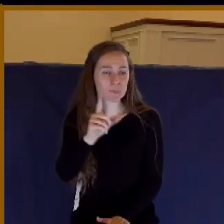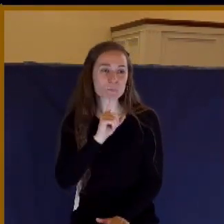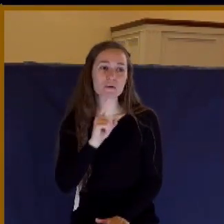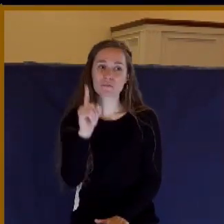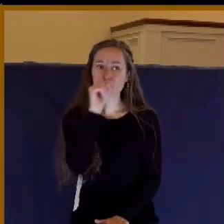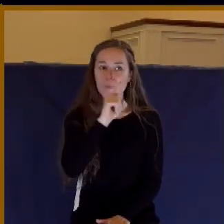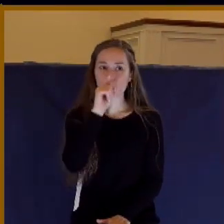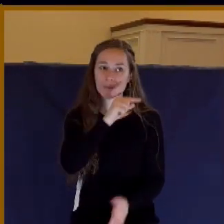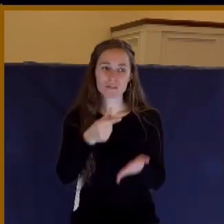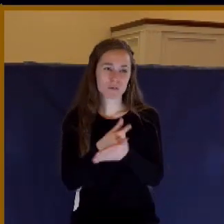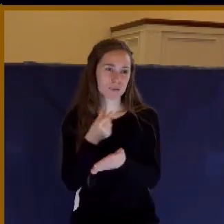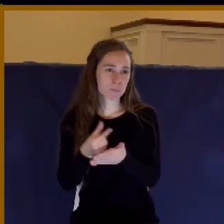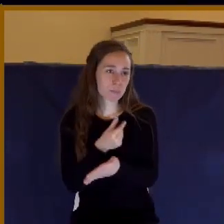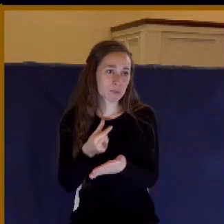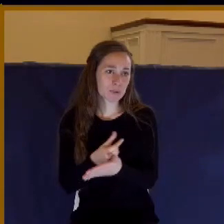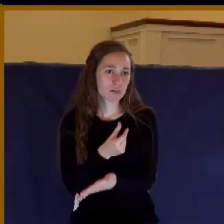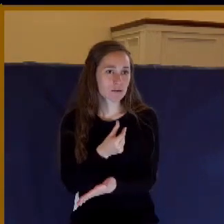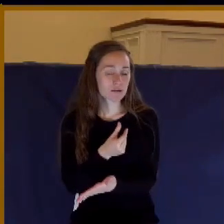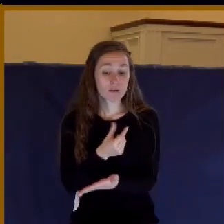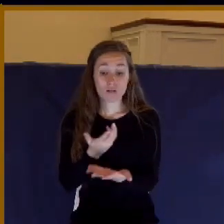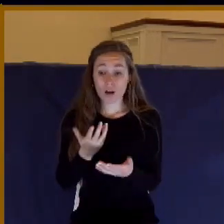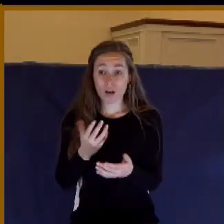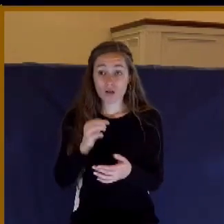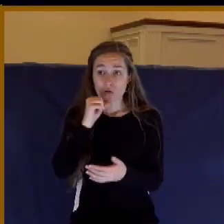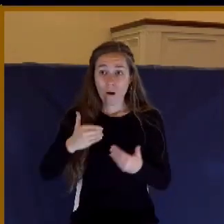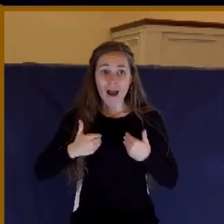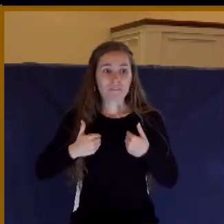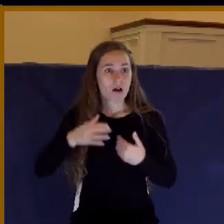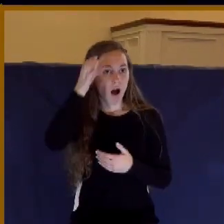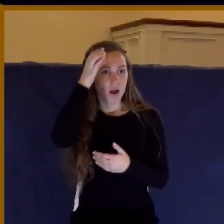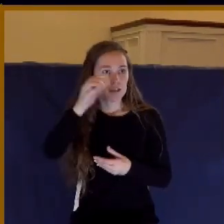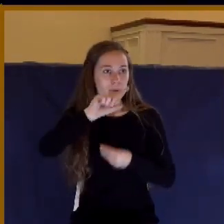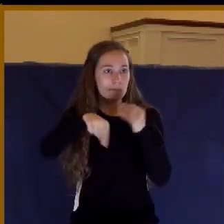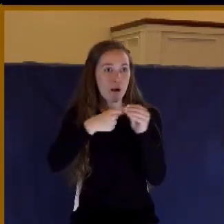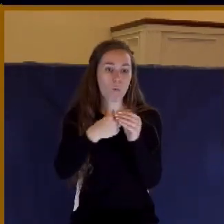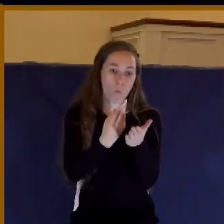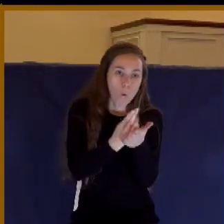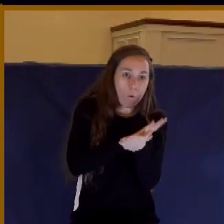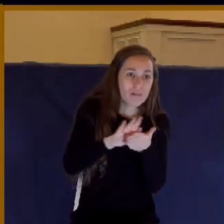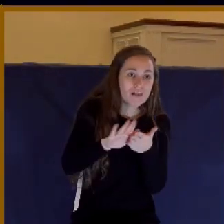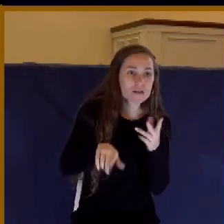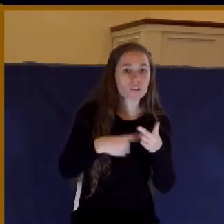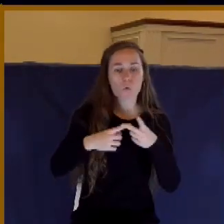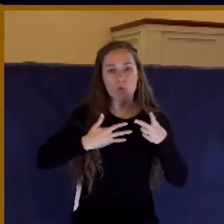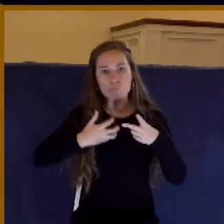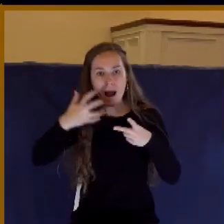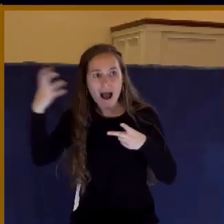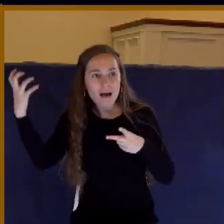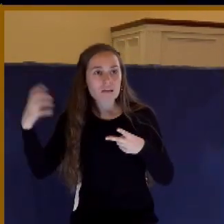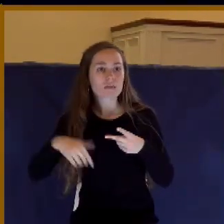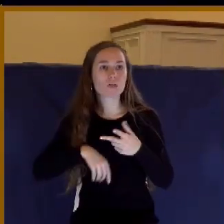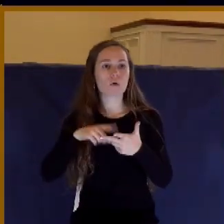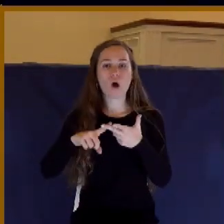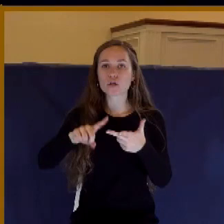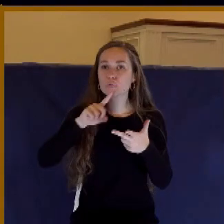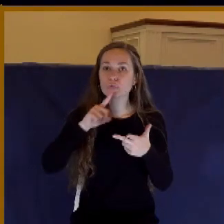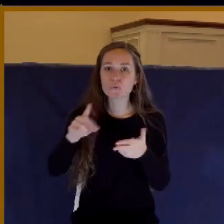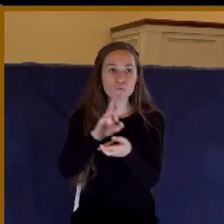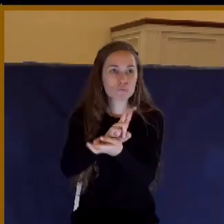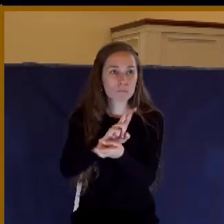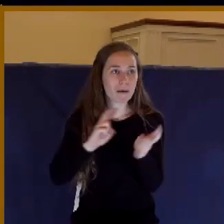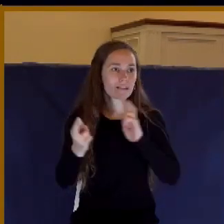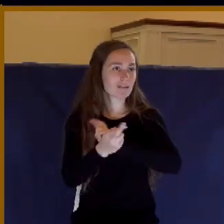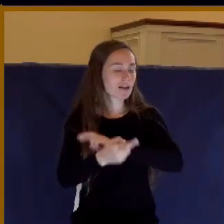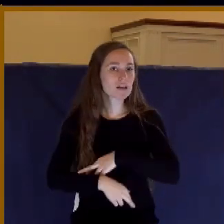And there's no concept of holiness or wrath. No understanding of true repentance. No